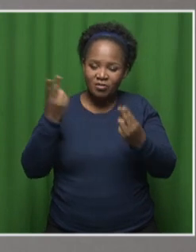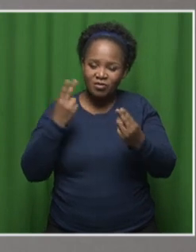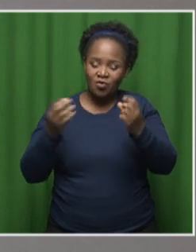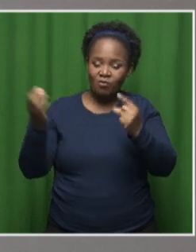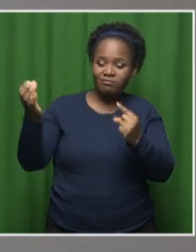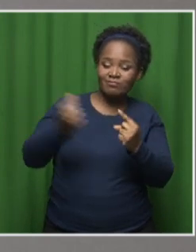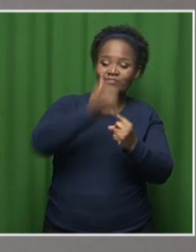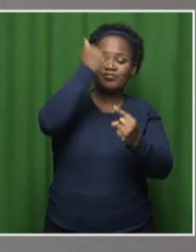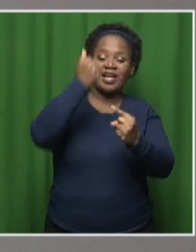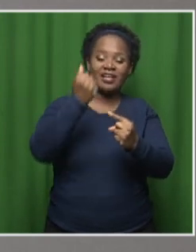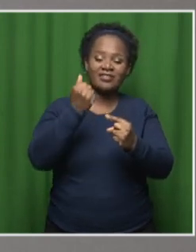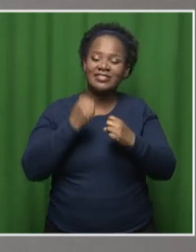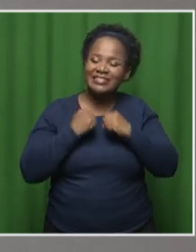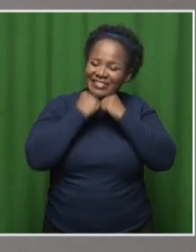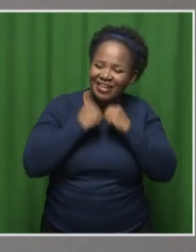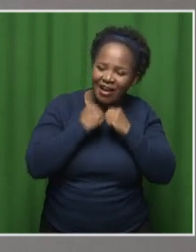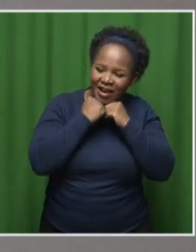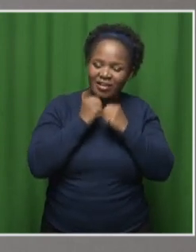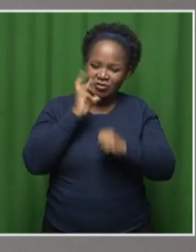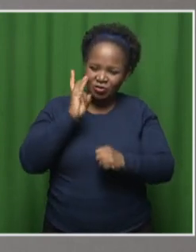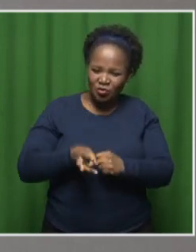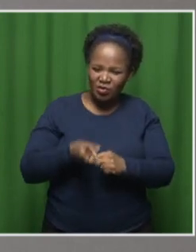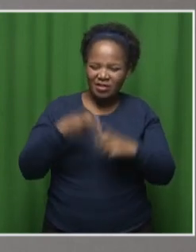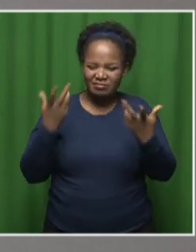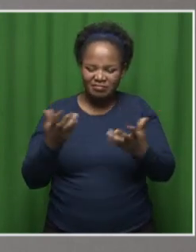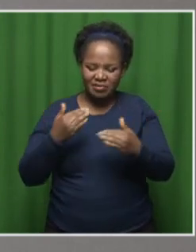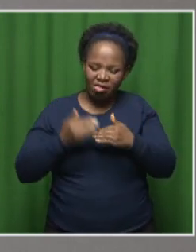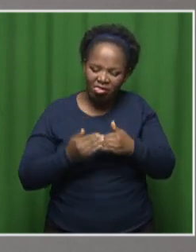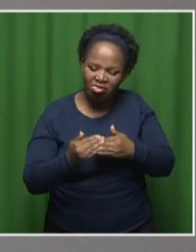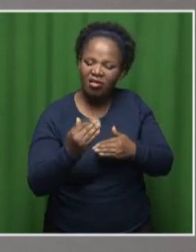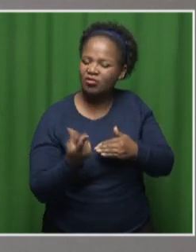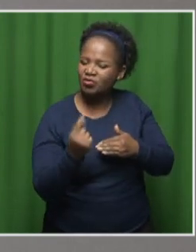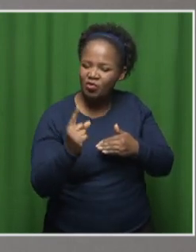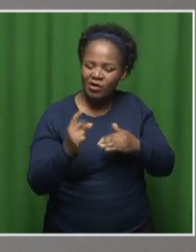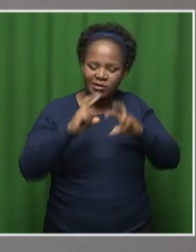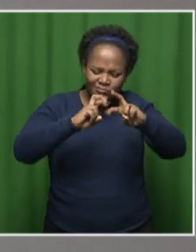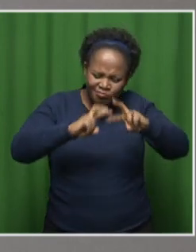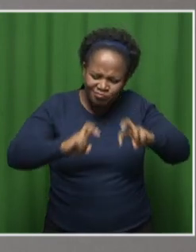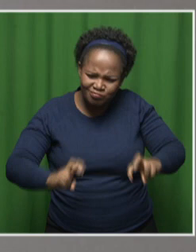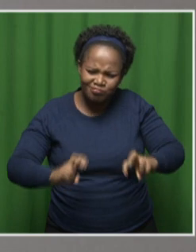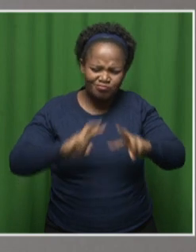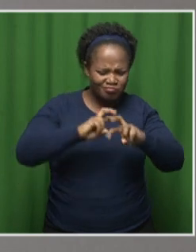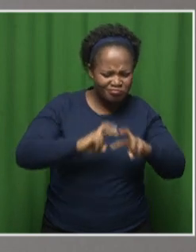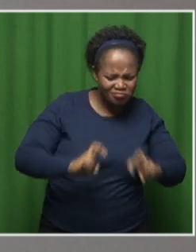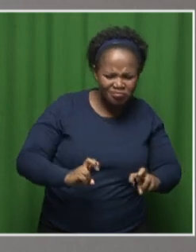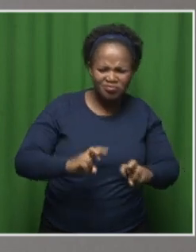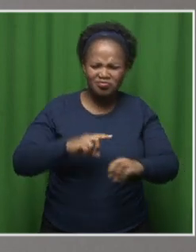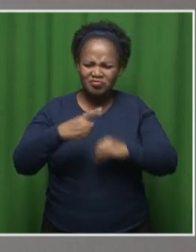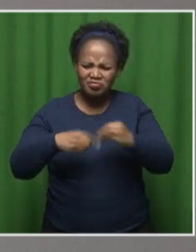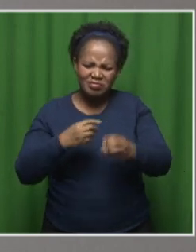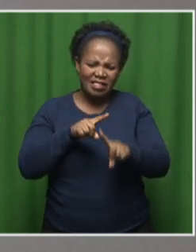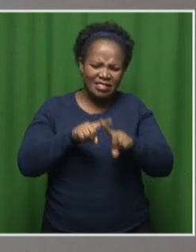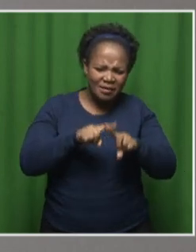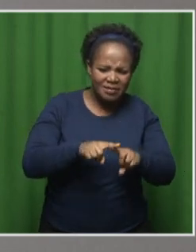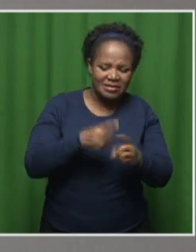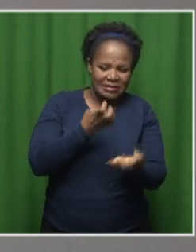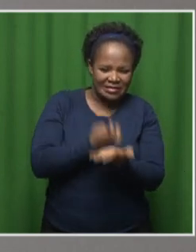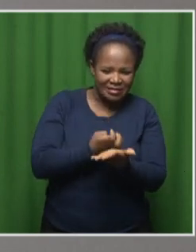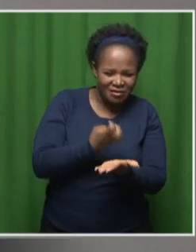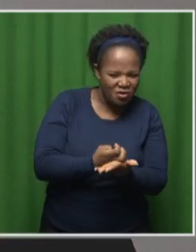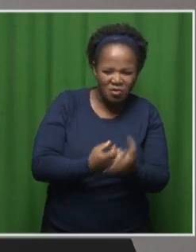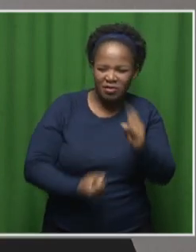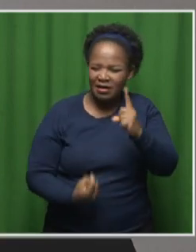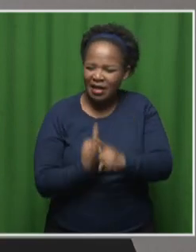we had to do a lot of research regarding economics and everything that has happened from, you know, last year